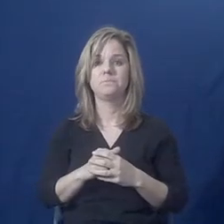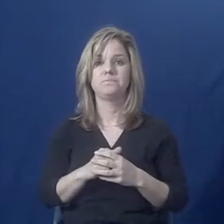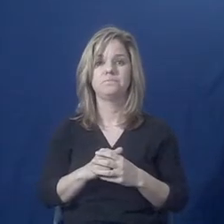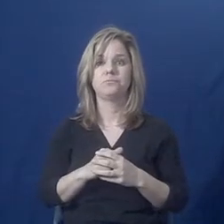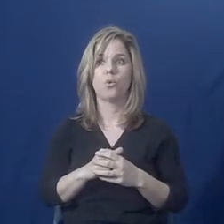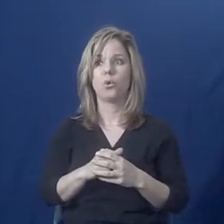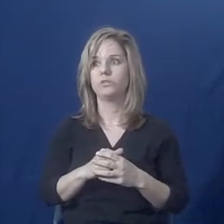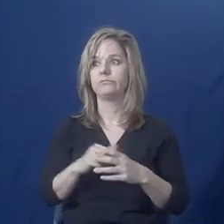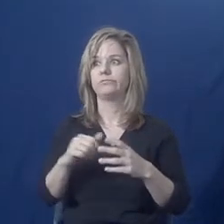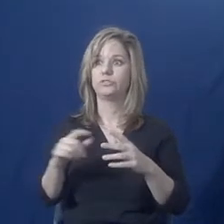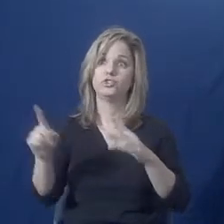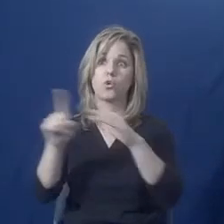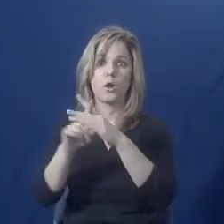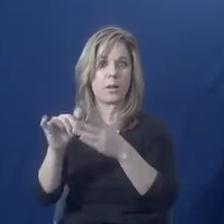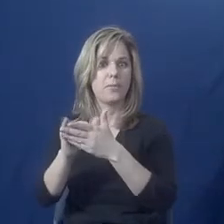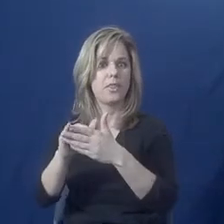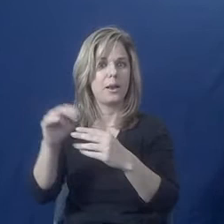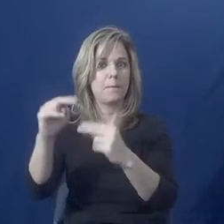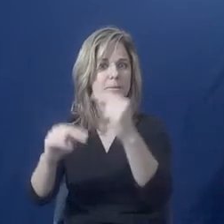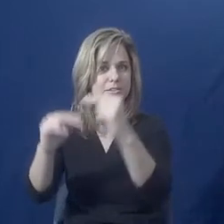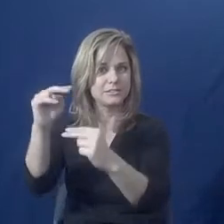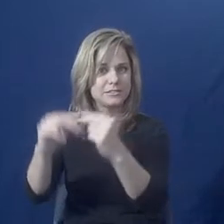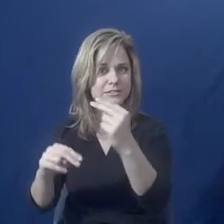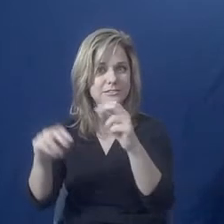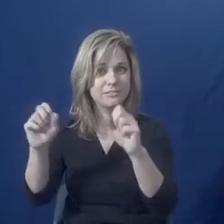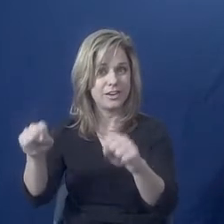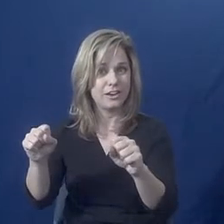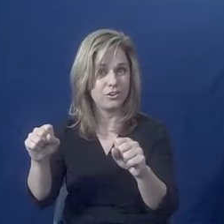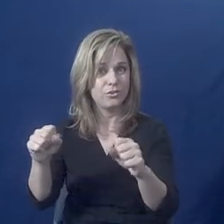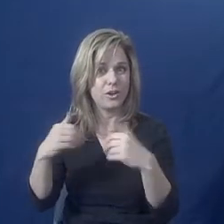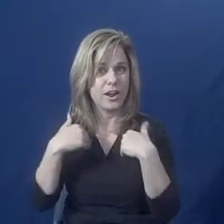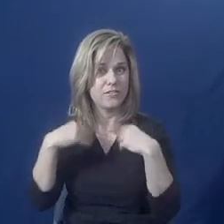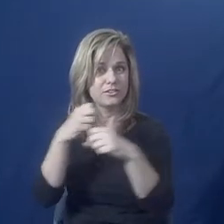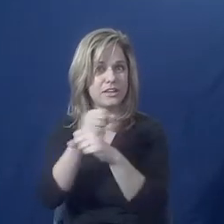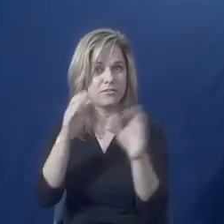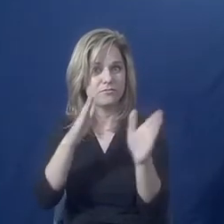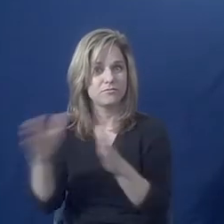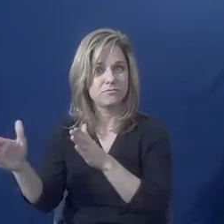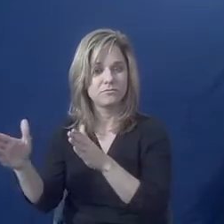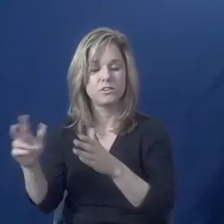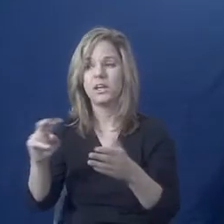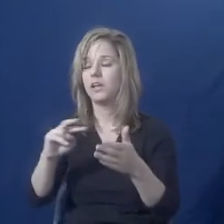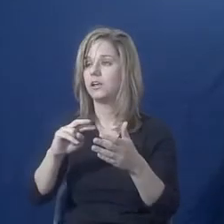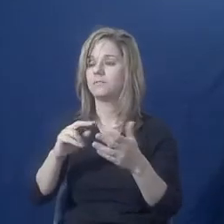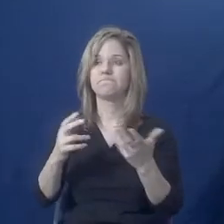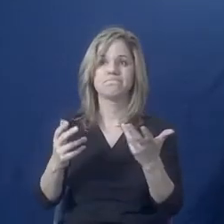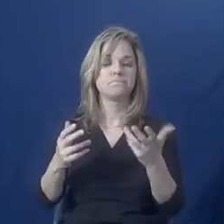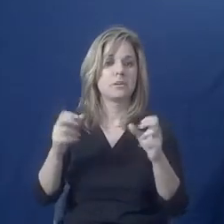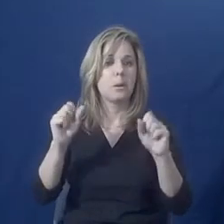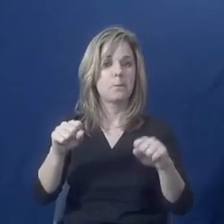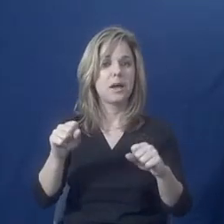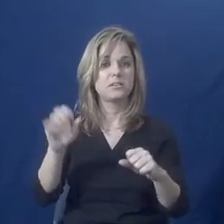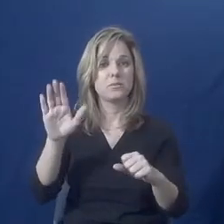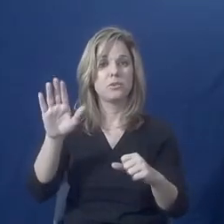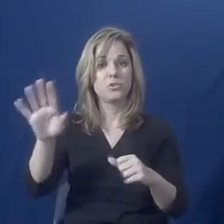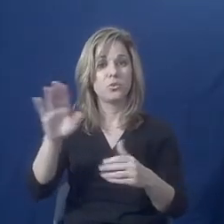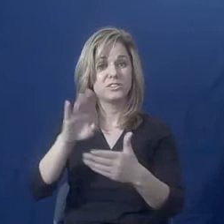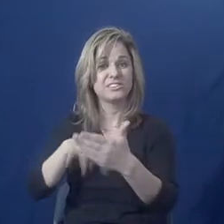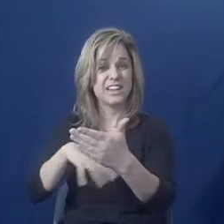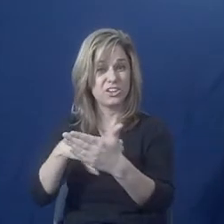Is it possible to change some of your hours so that if they knew when you were supposed to be there before,